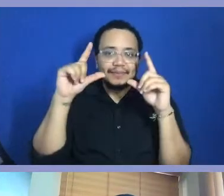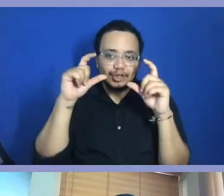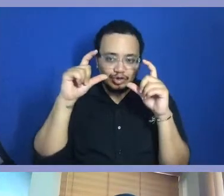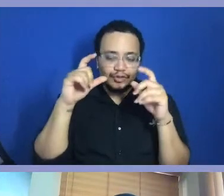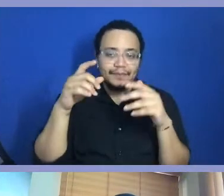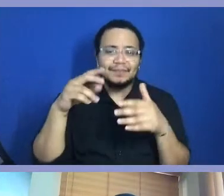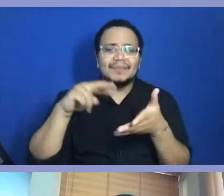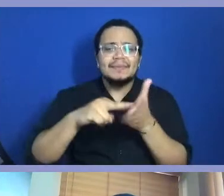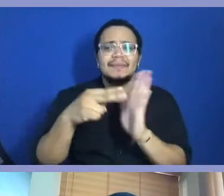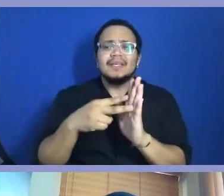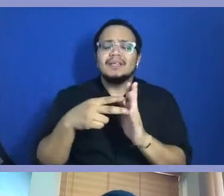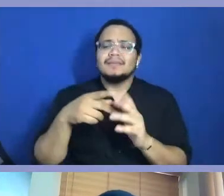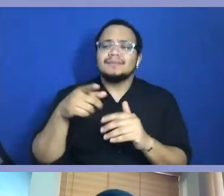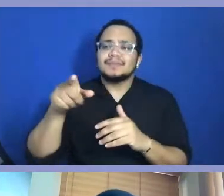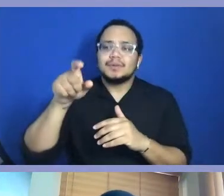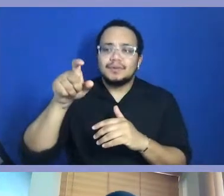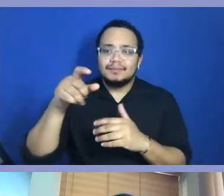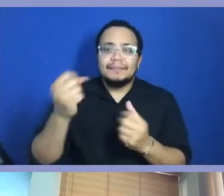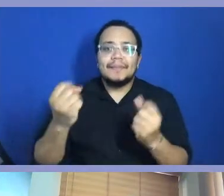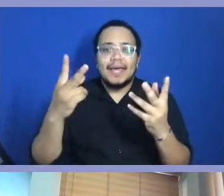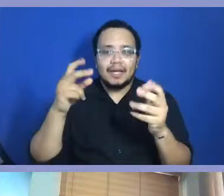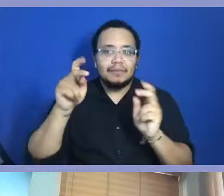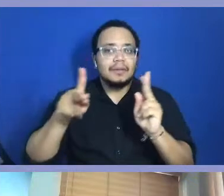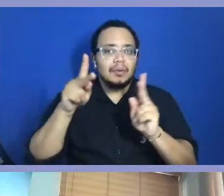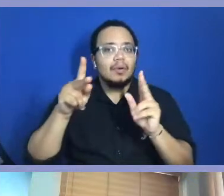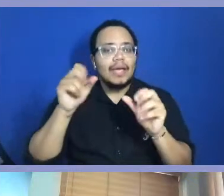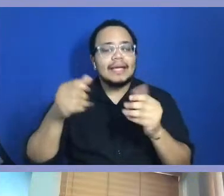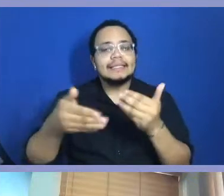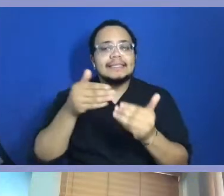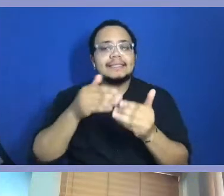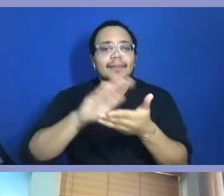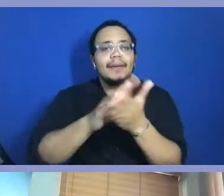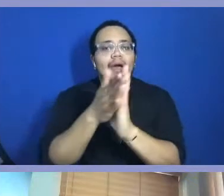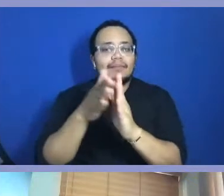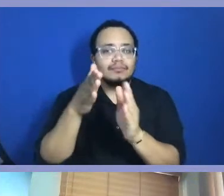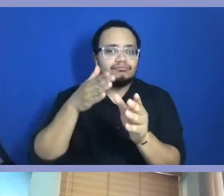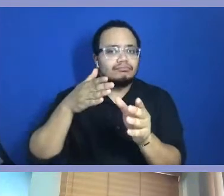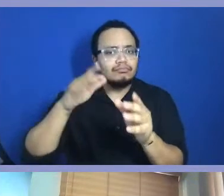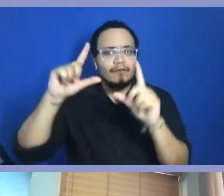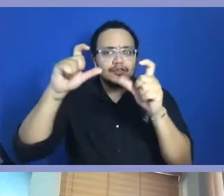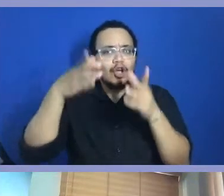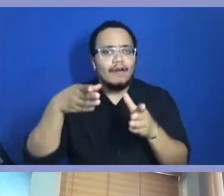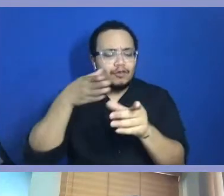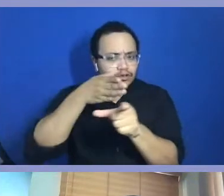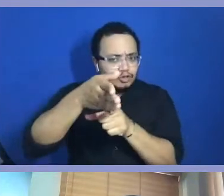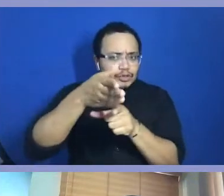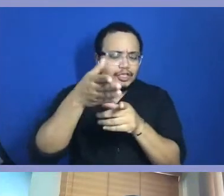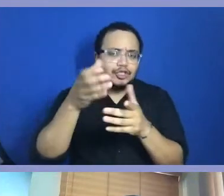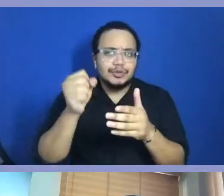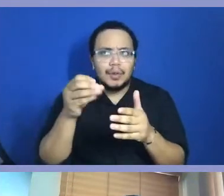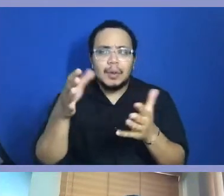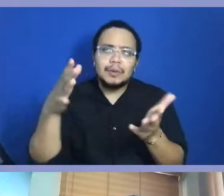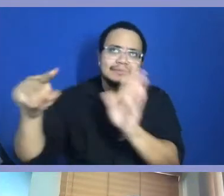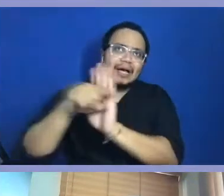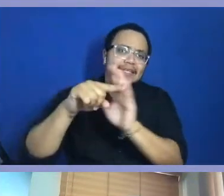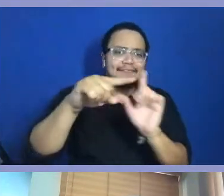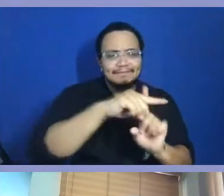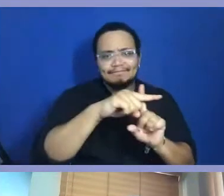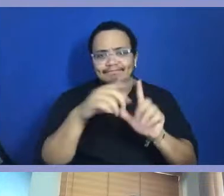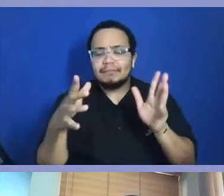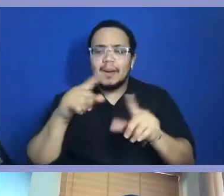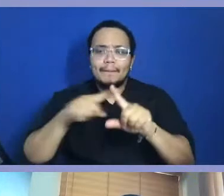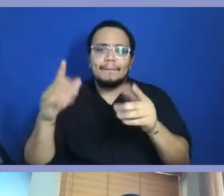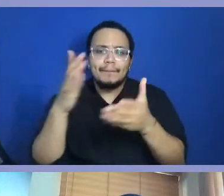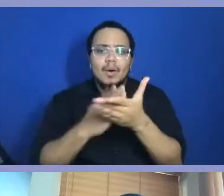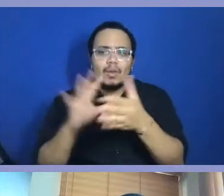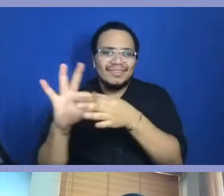to pursue careers in photography. So, I think it kind of goes, it kind of goes hand in hand. And to add